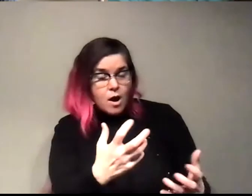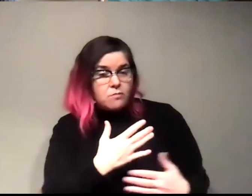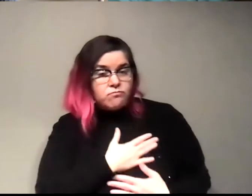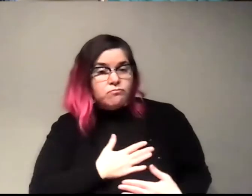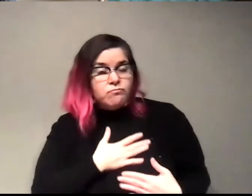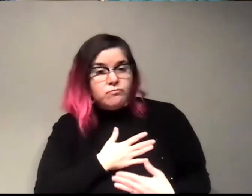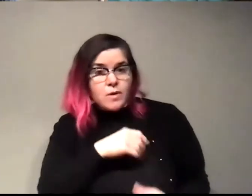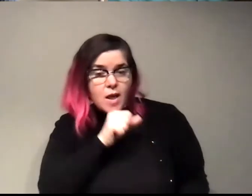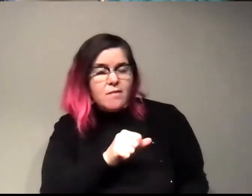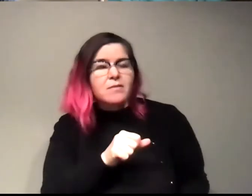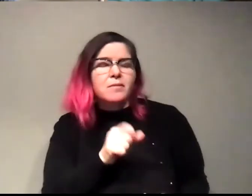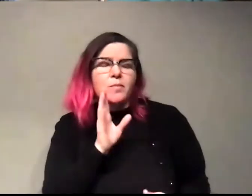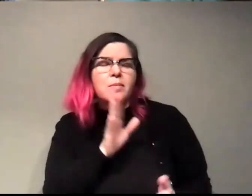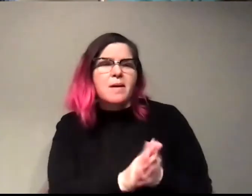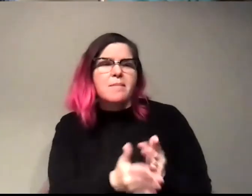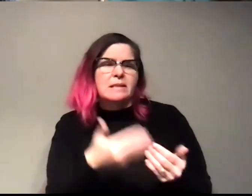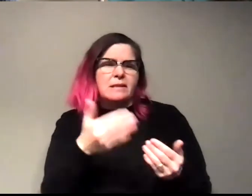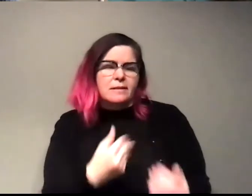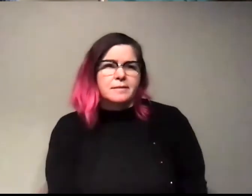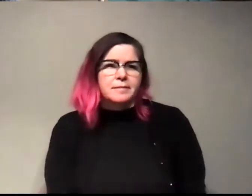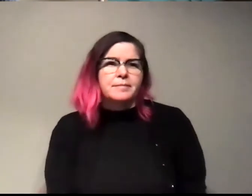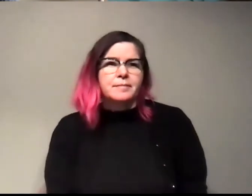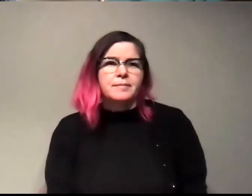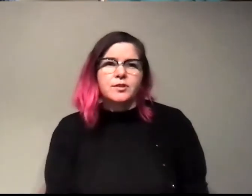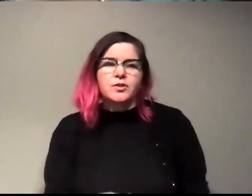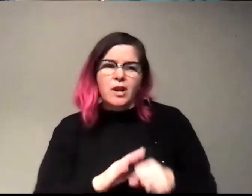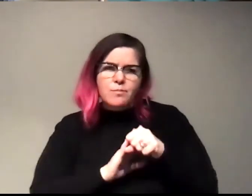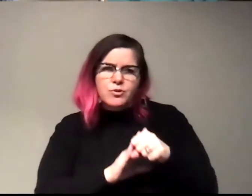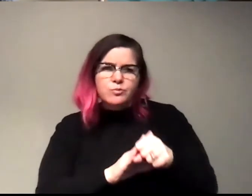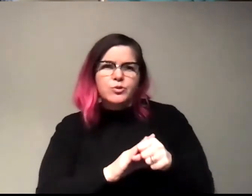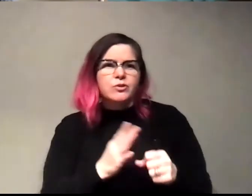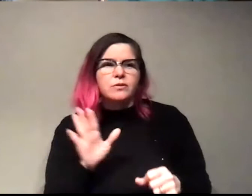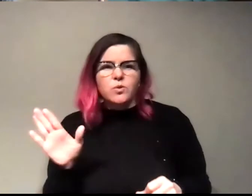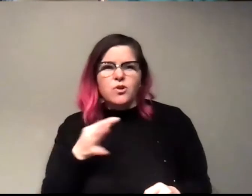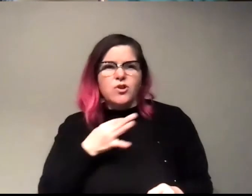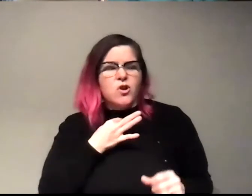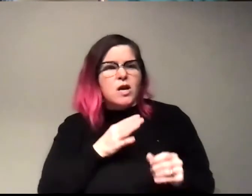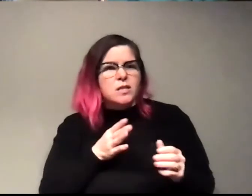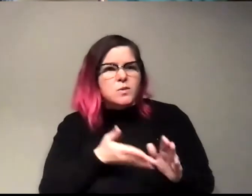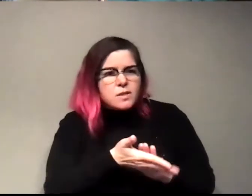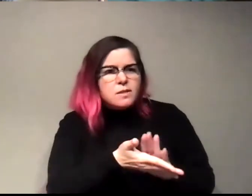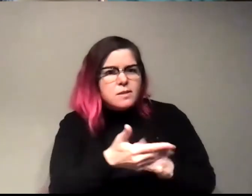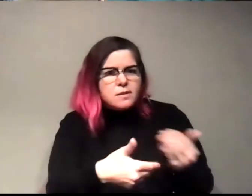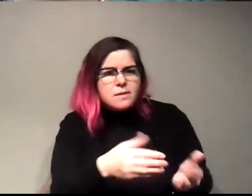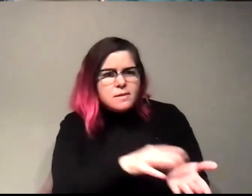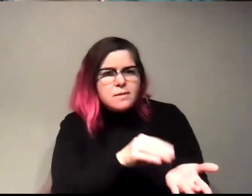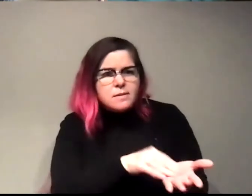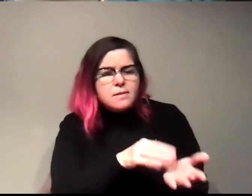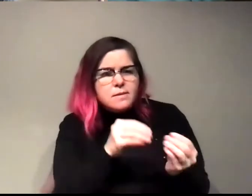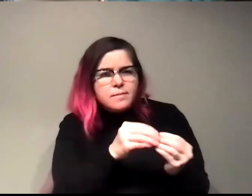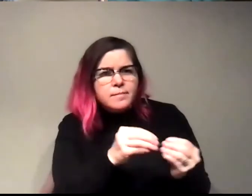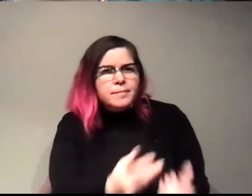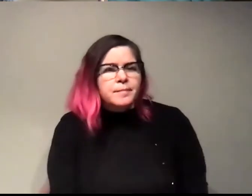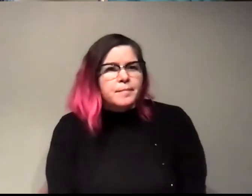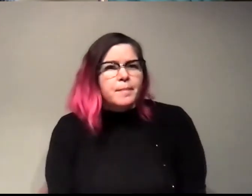then, and then it becomes easier, you know, then, then you're kind of driven by your curiosity. Um, and, you know, and, you know,